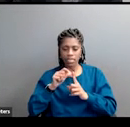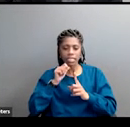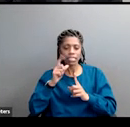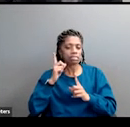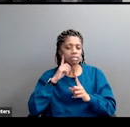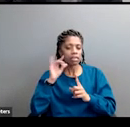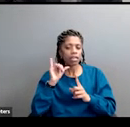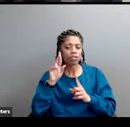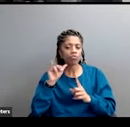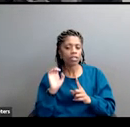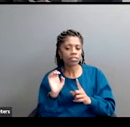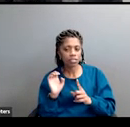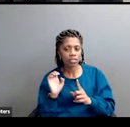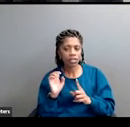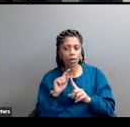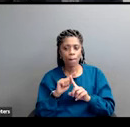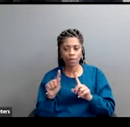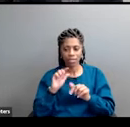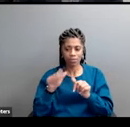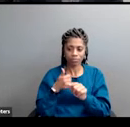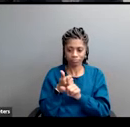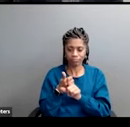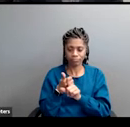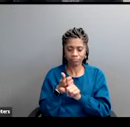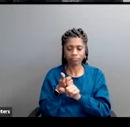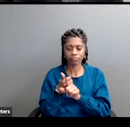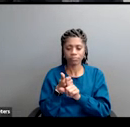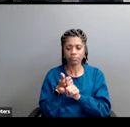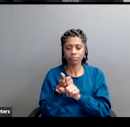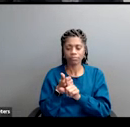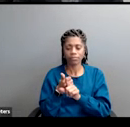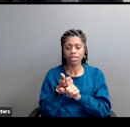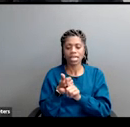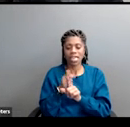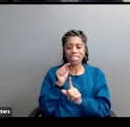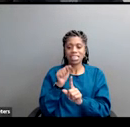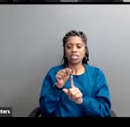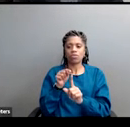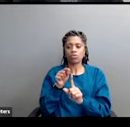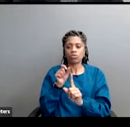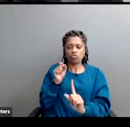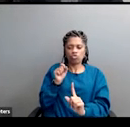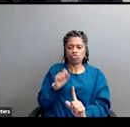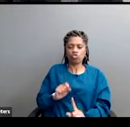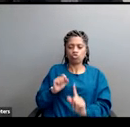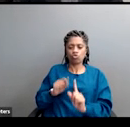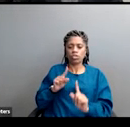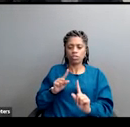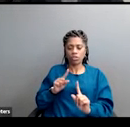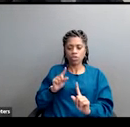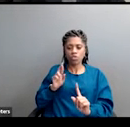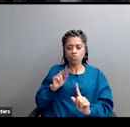all. But they were intentionally designed to communicate to trigger strong racial reaction